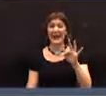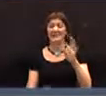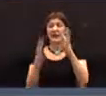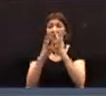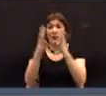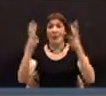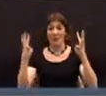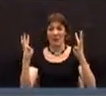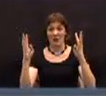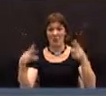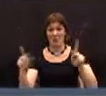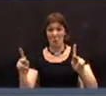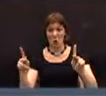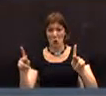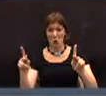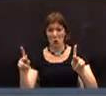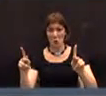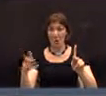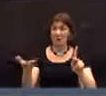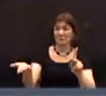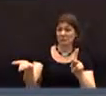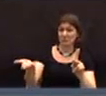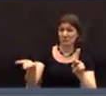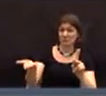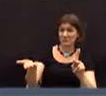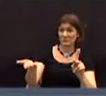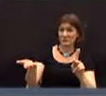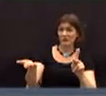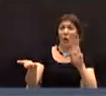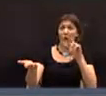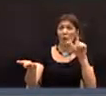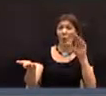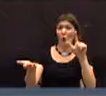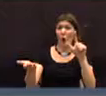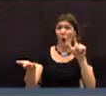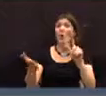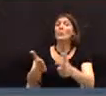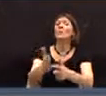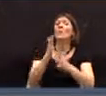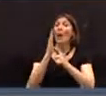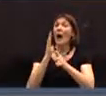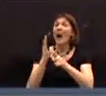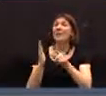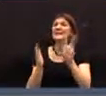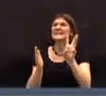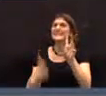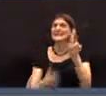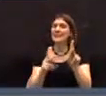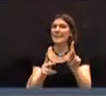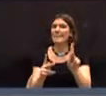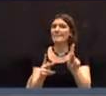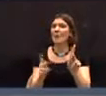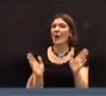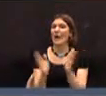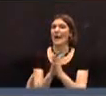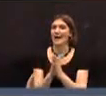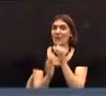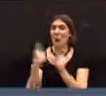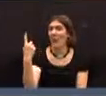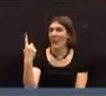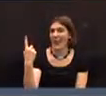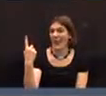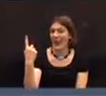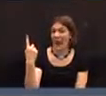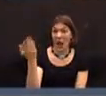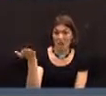the same purpose. Mr. Dimes, would you, first of all, a roll call requires six members requesting it.